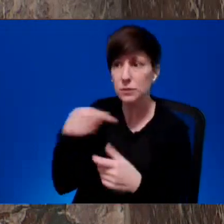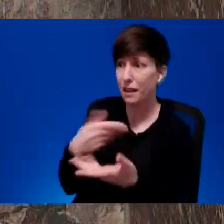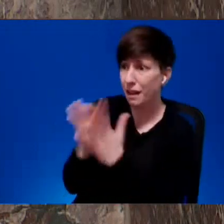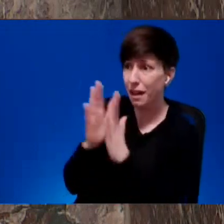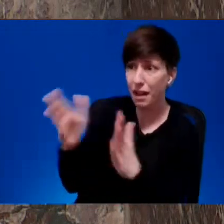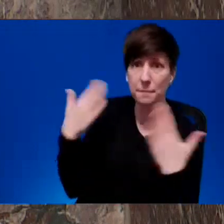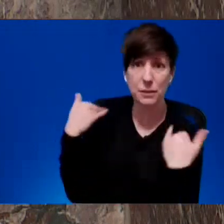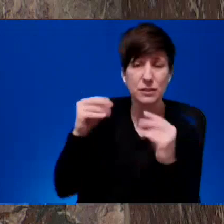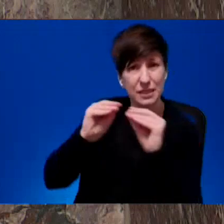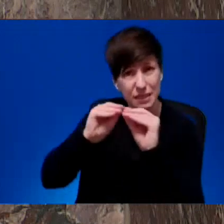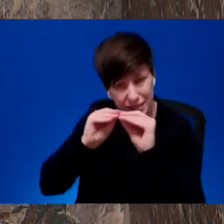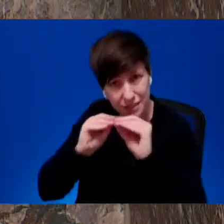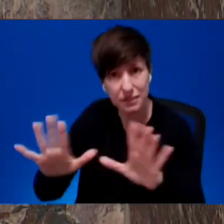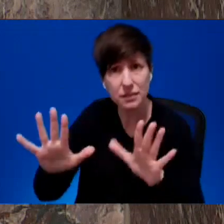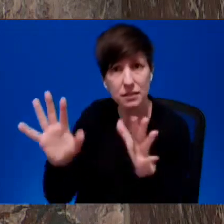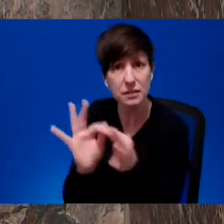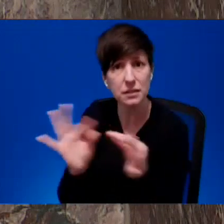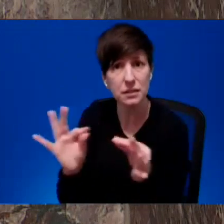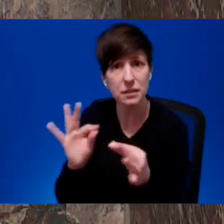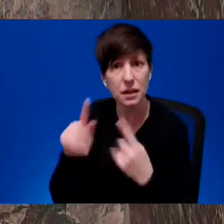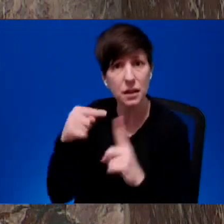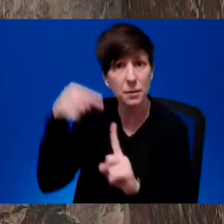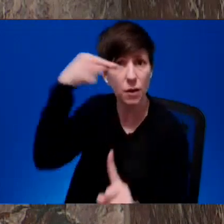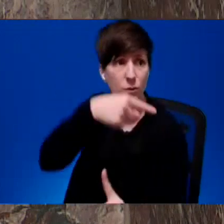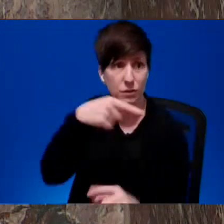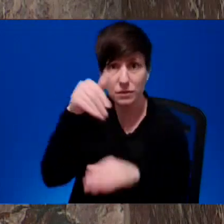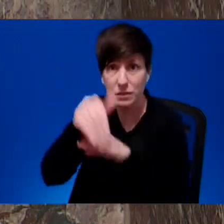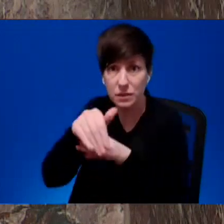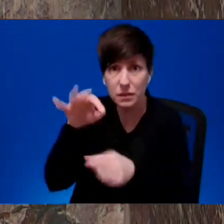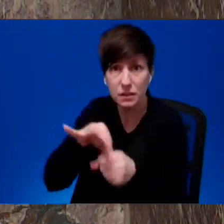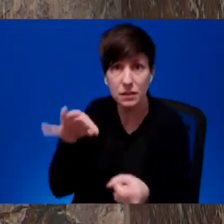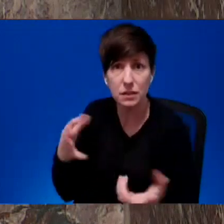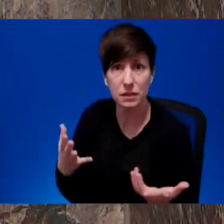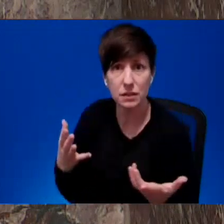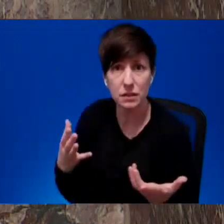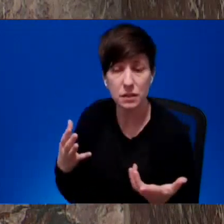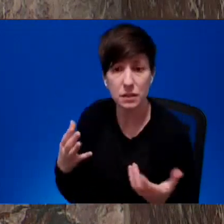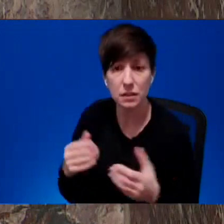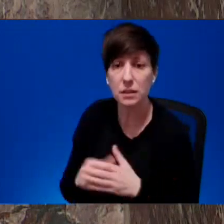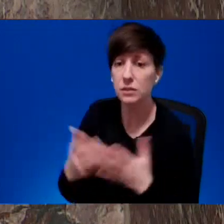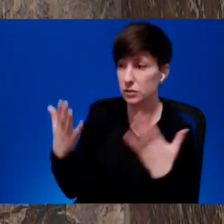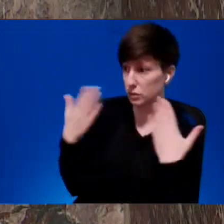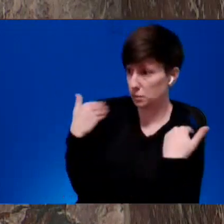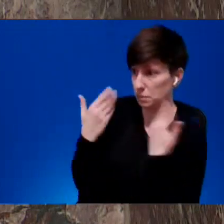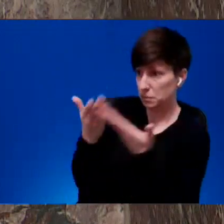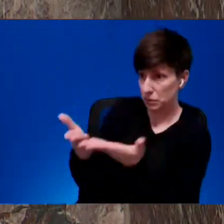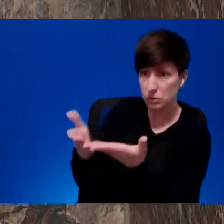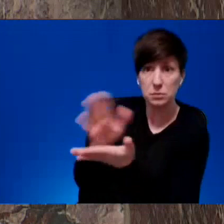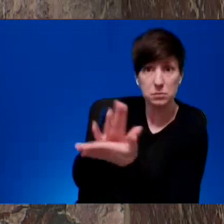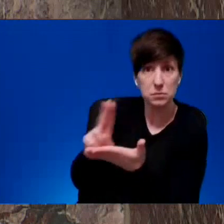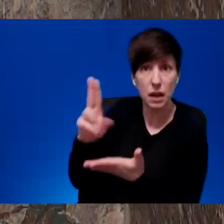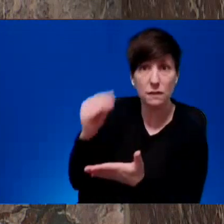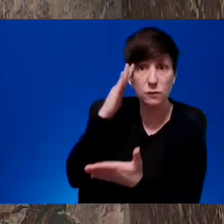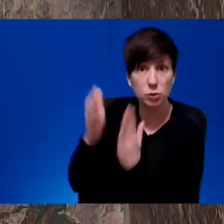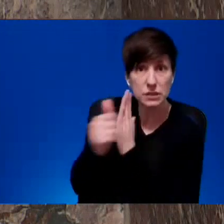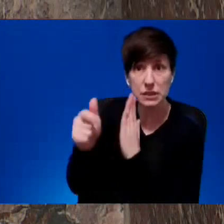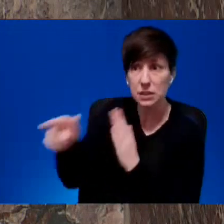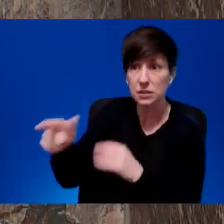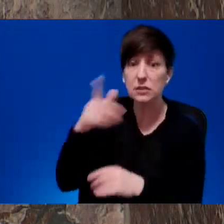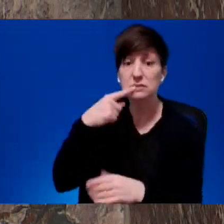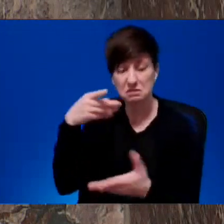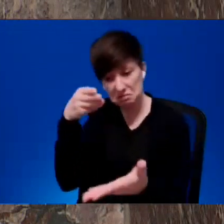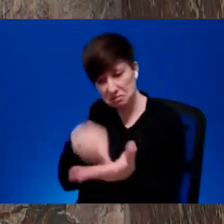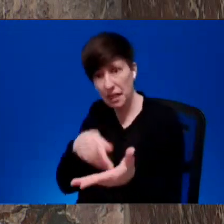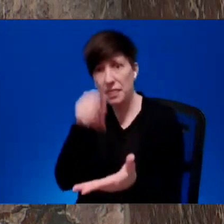and address this. Thus will the current Minister of Postsecondary Education and Future Skills condemn this hateful and divisive